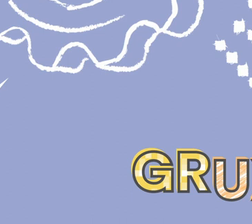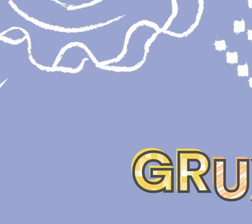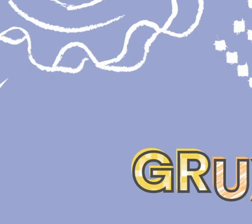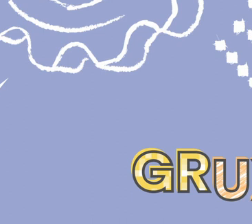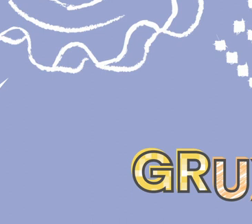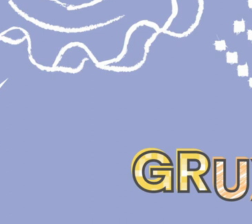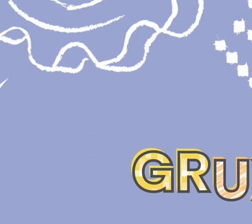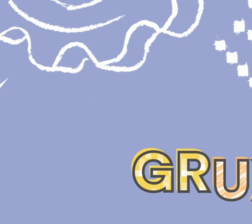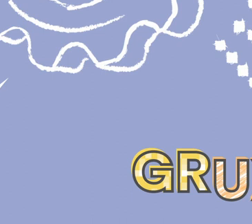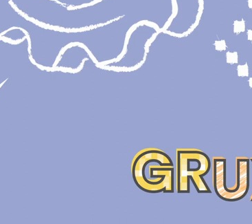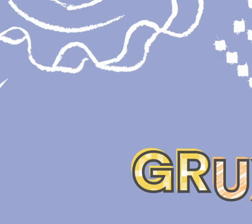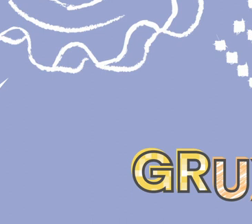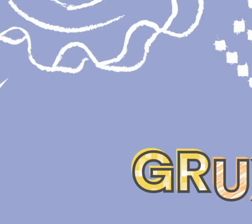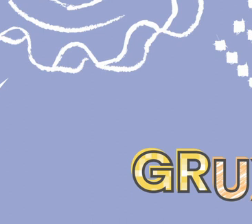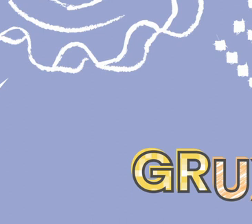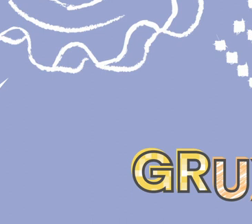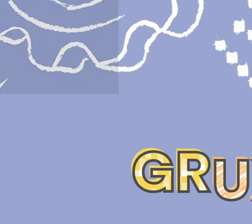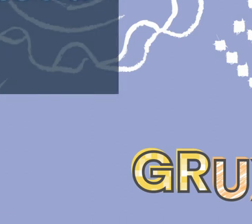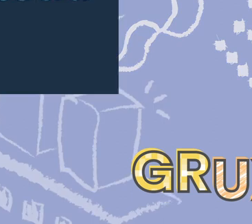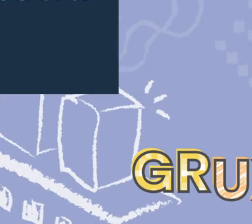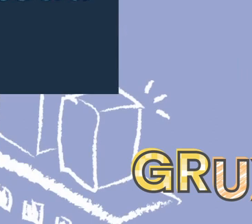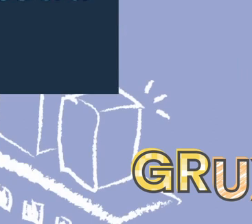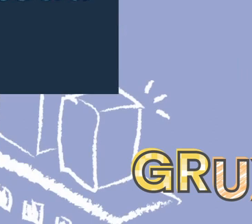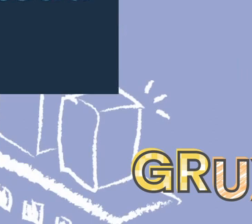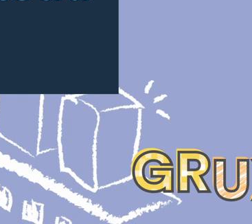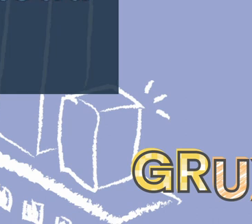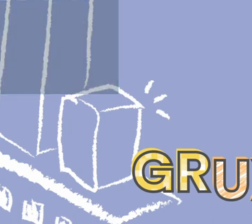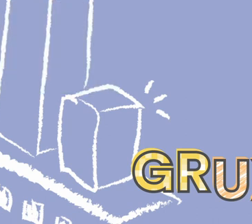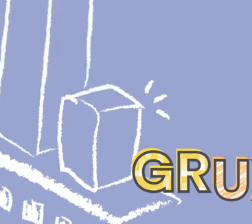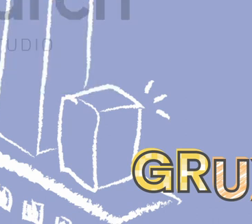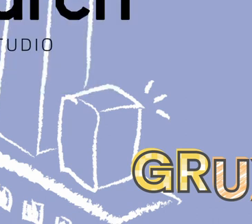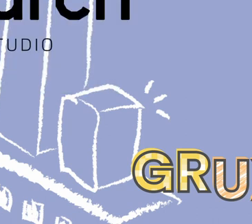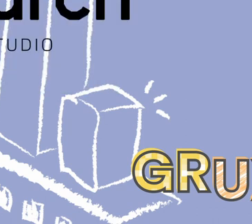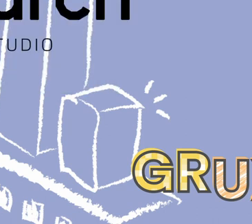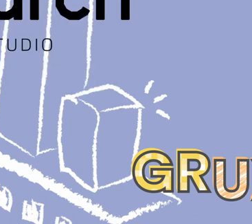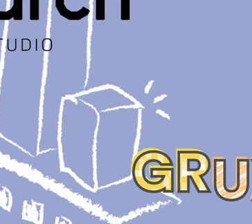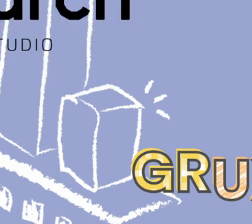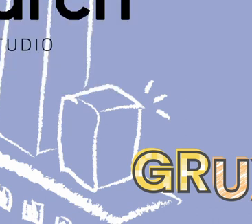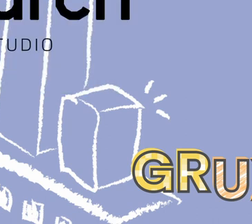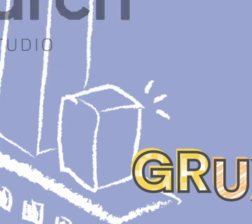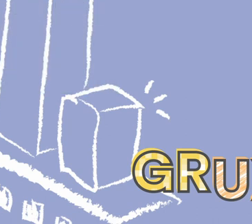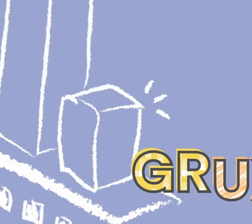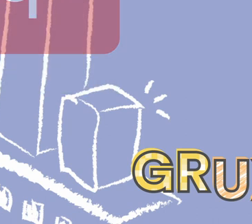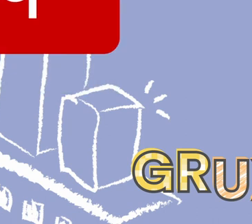All this is possible thanks to our sponsors, Playtest Cloud, Player Research,